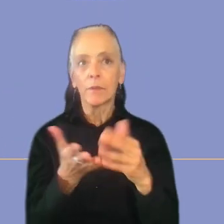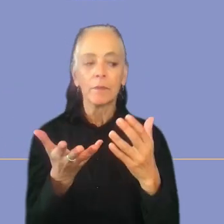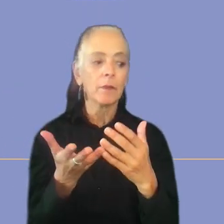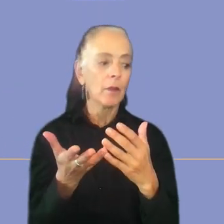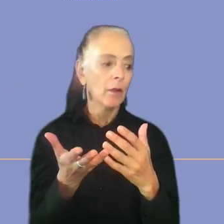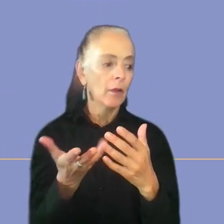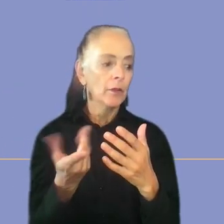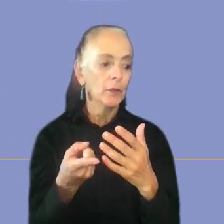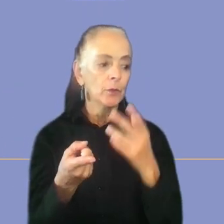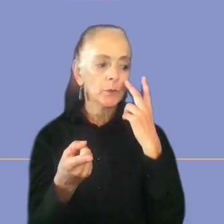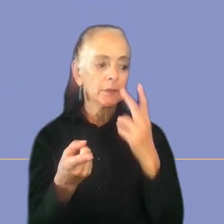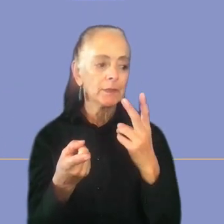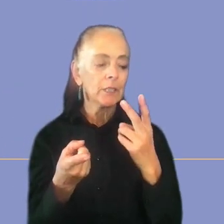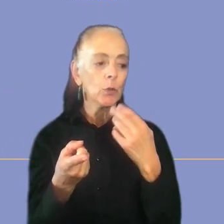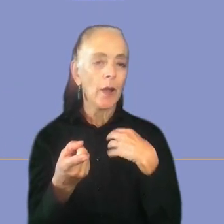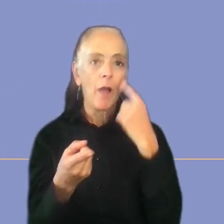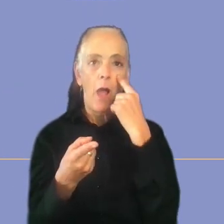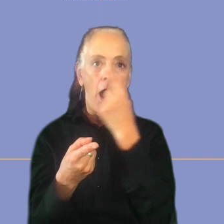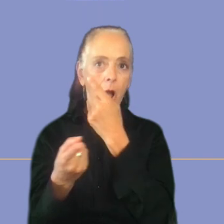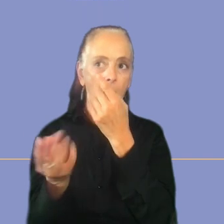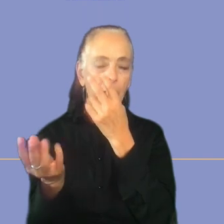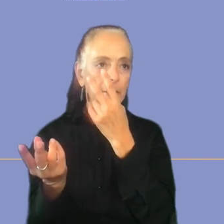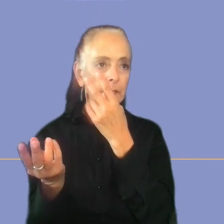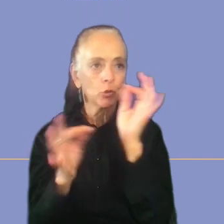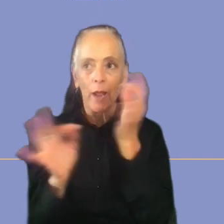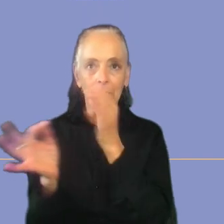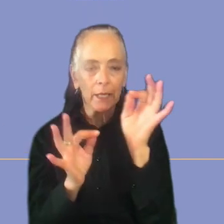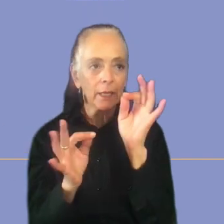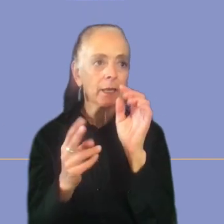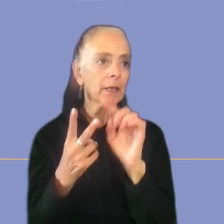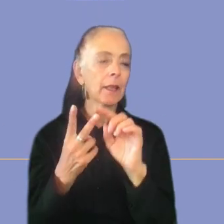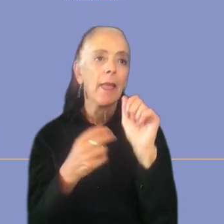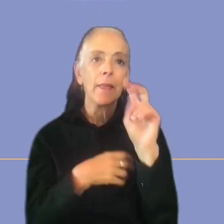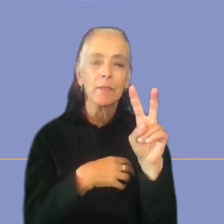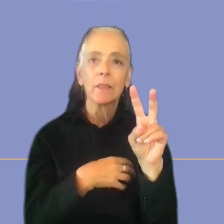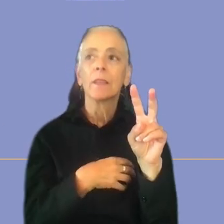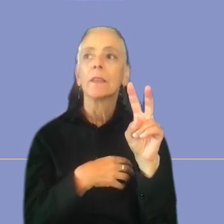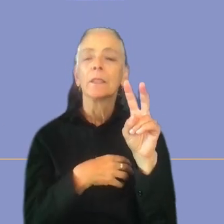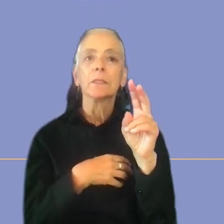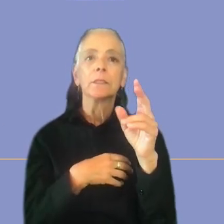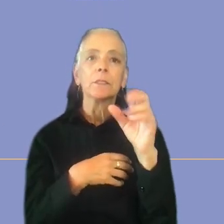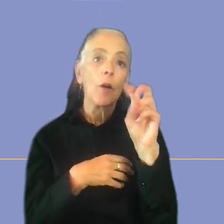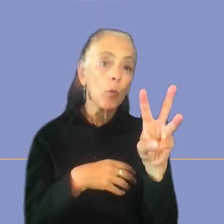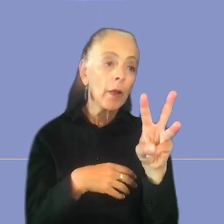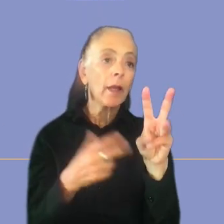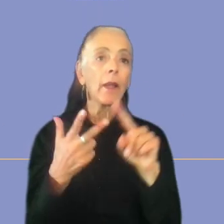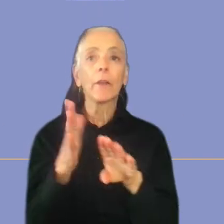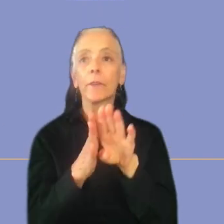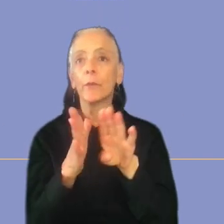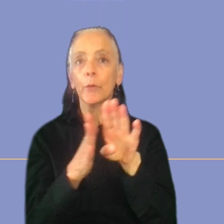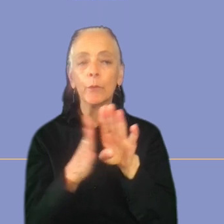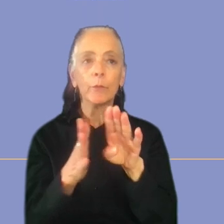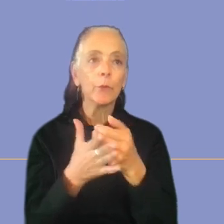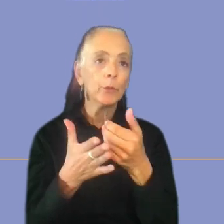well. You can see that there is eye tracking, there is audio visual software, developing UX strategy, these